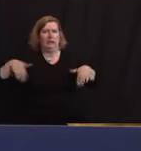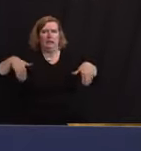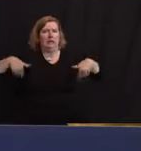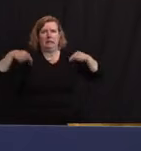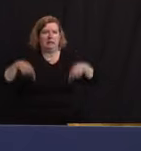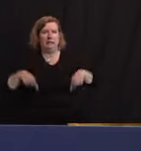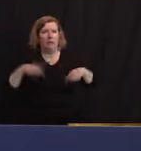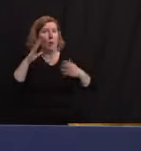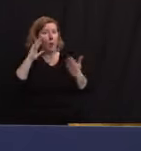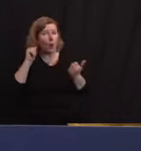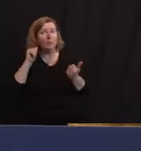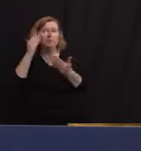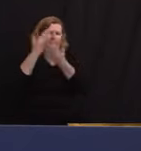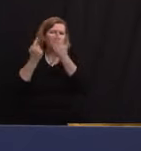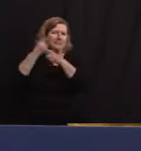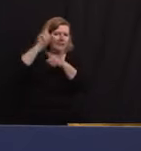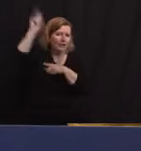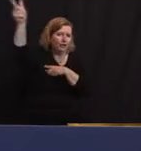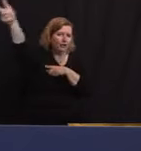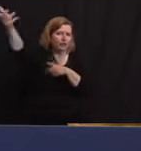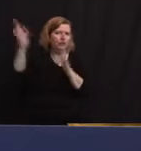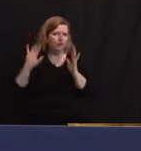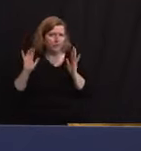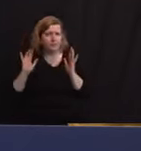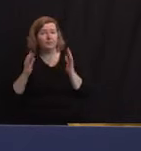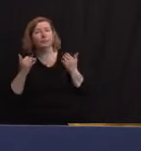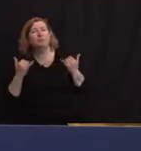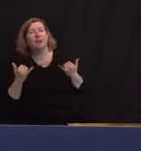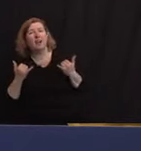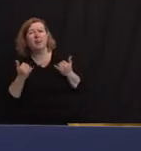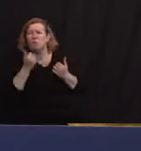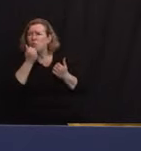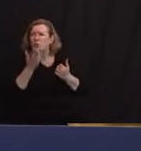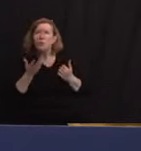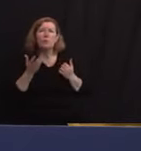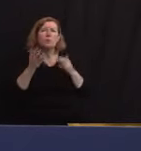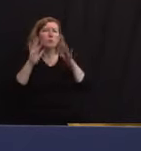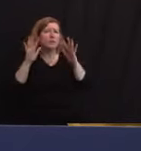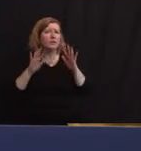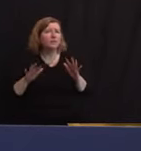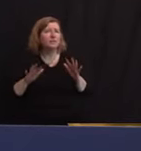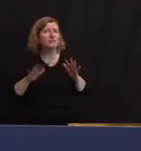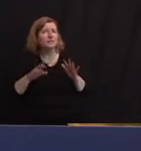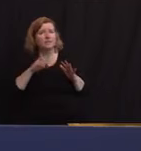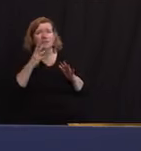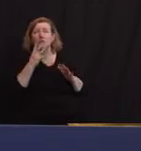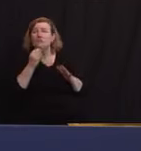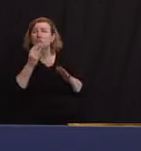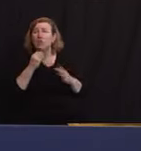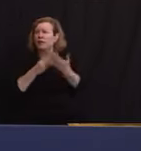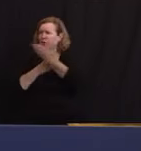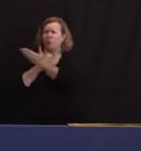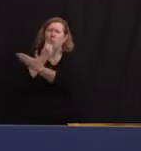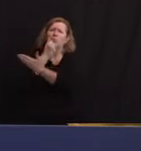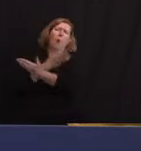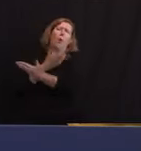it's, you know, first of all, it's a much warmer weather country than we are state right now, so they can live. I've been there a bunch of